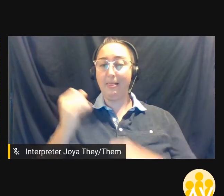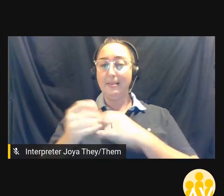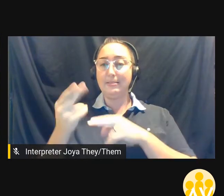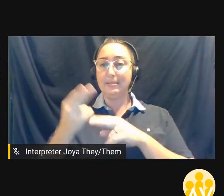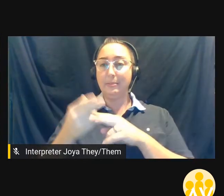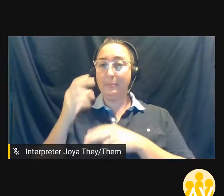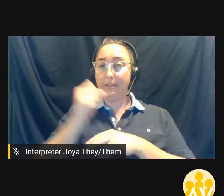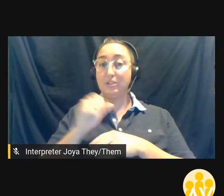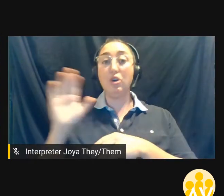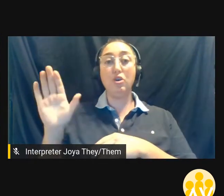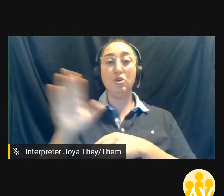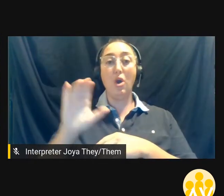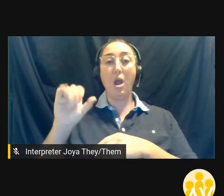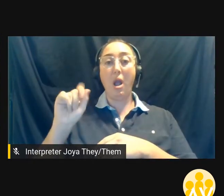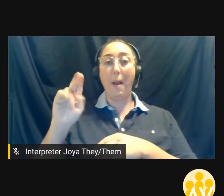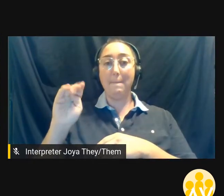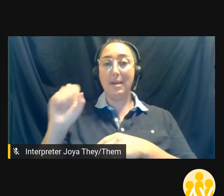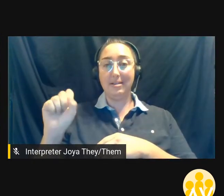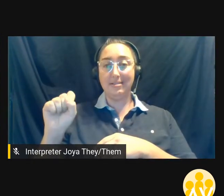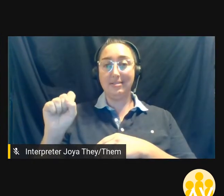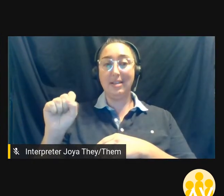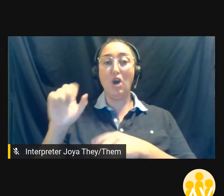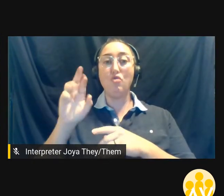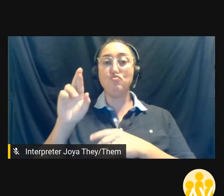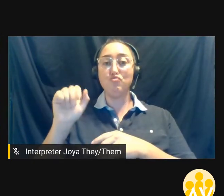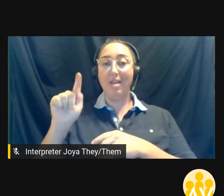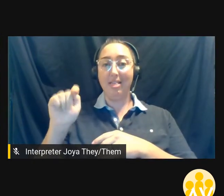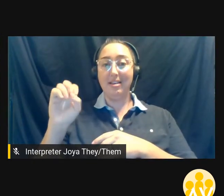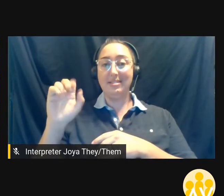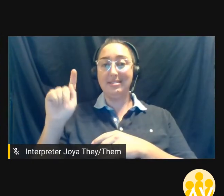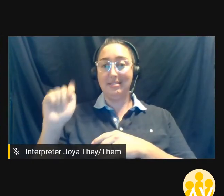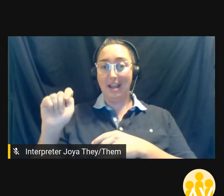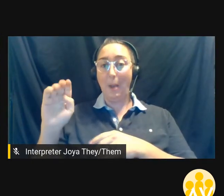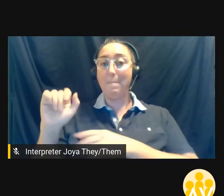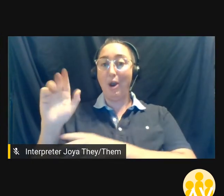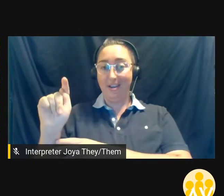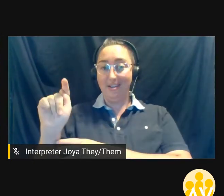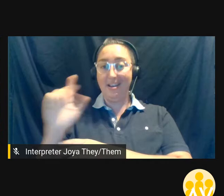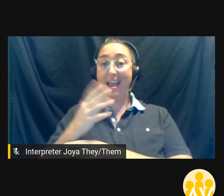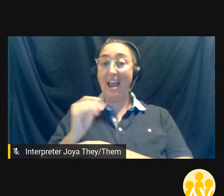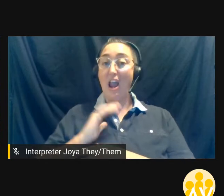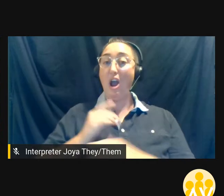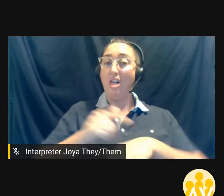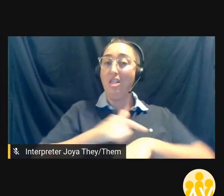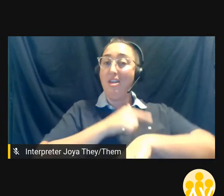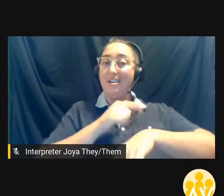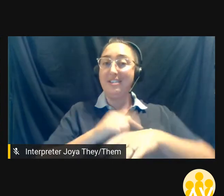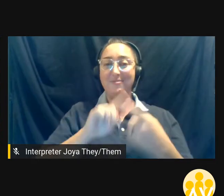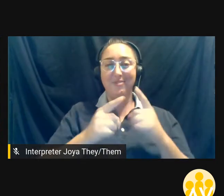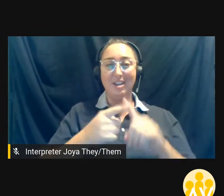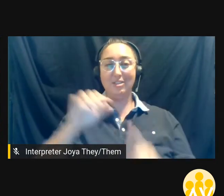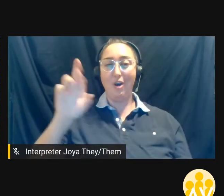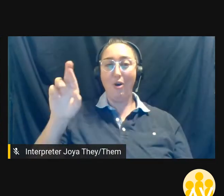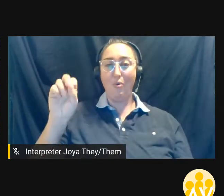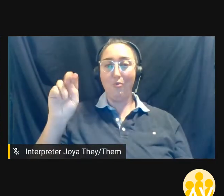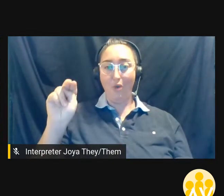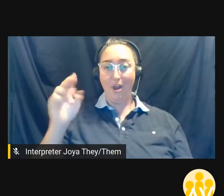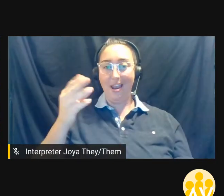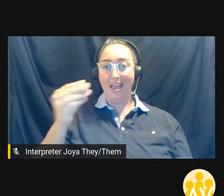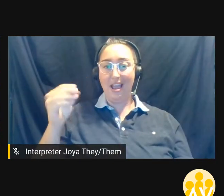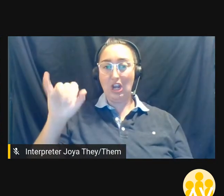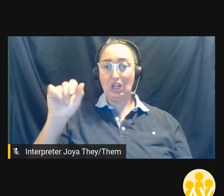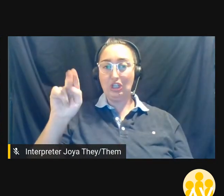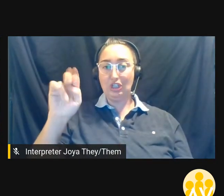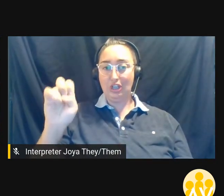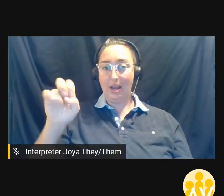real estate market. And I also want to thank our longtime friends, Ron and Jane Pavelka of Pavelka